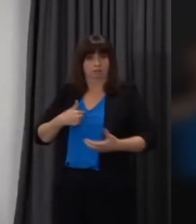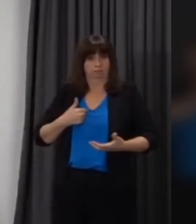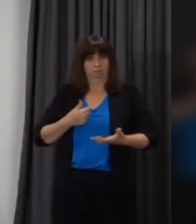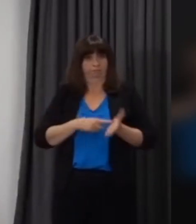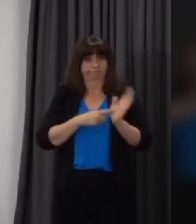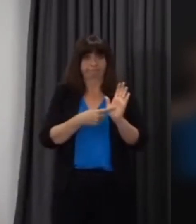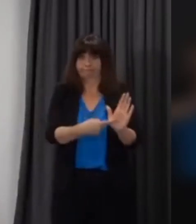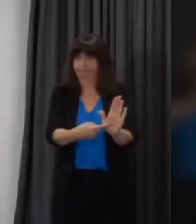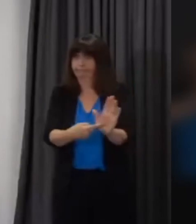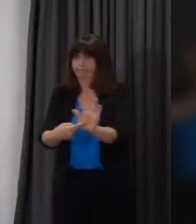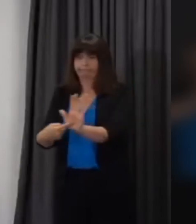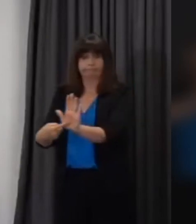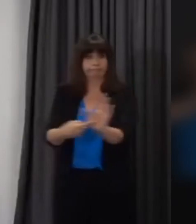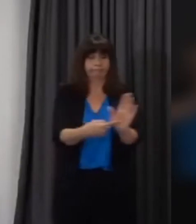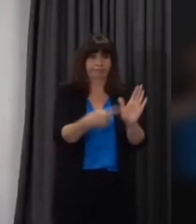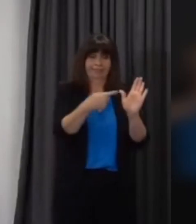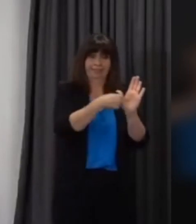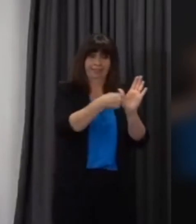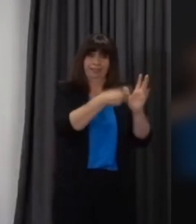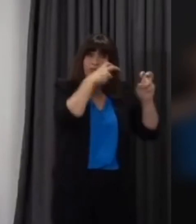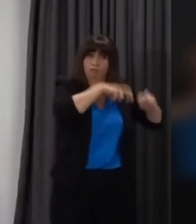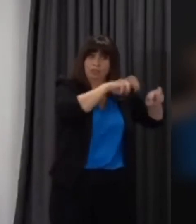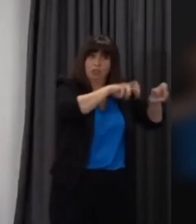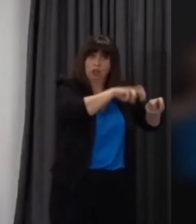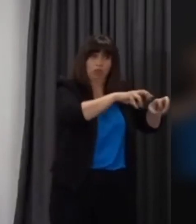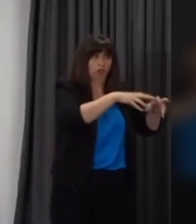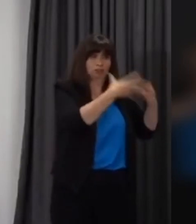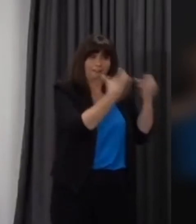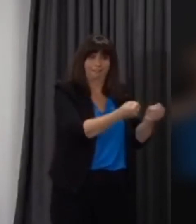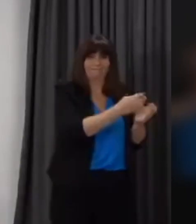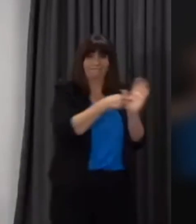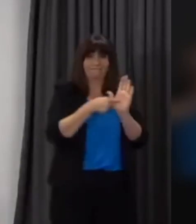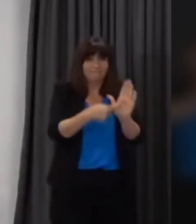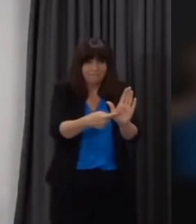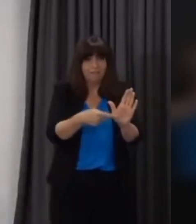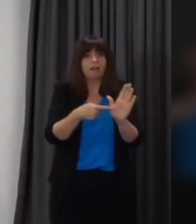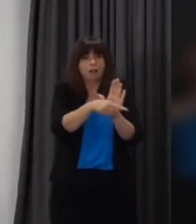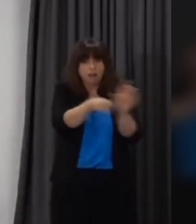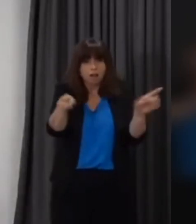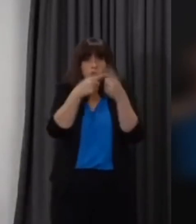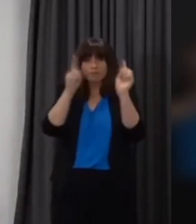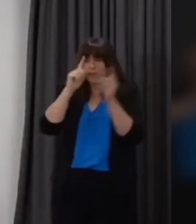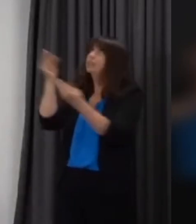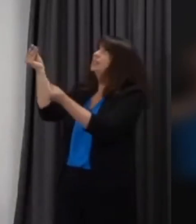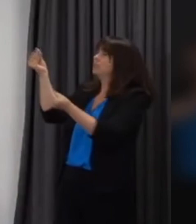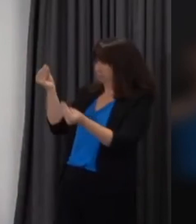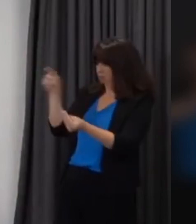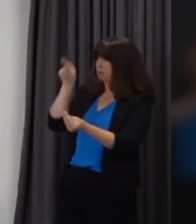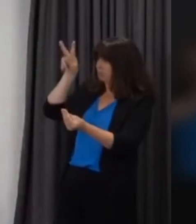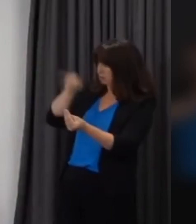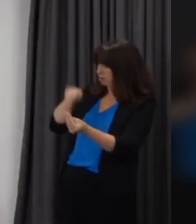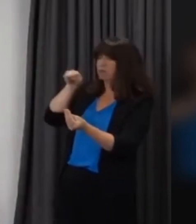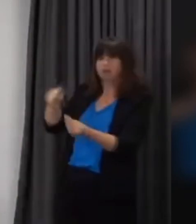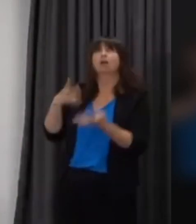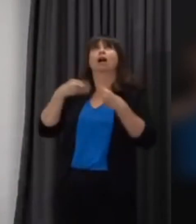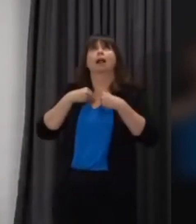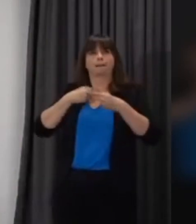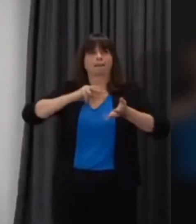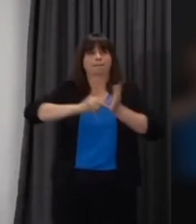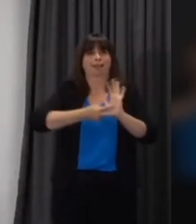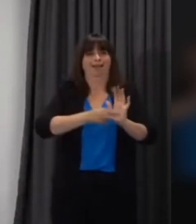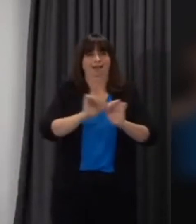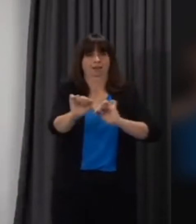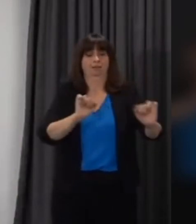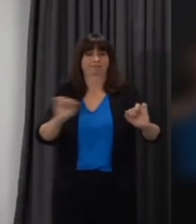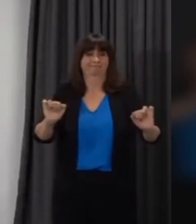access to the scientific advice that we have that can plan their work but at this stage it really uh is impossible for me to say what